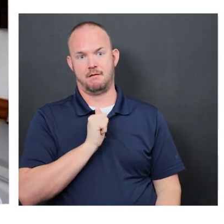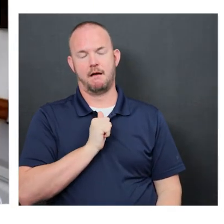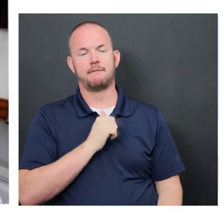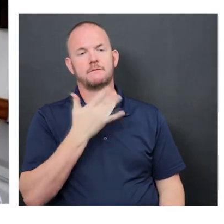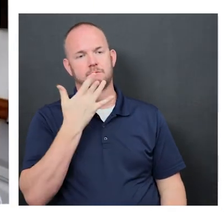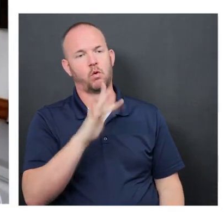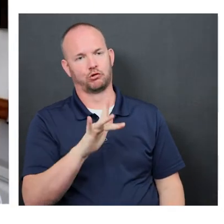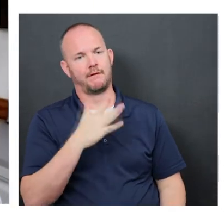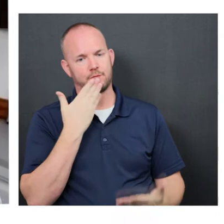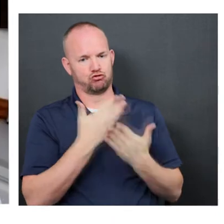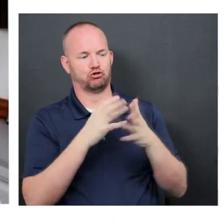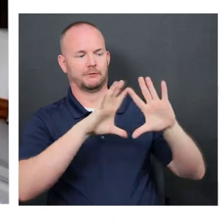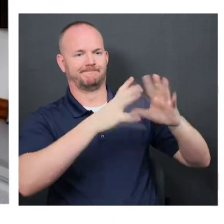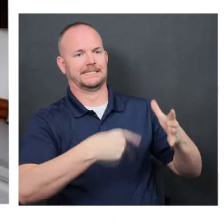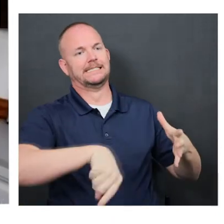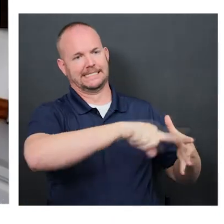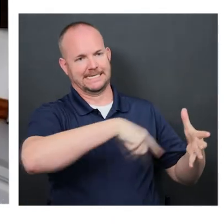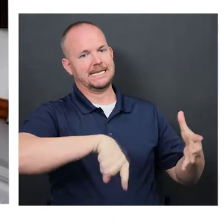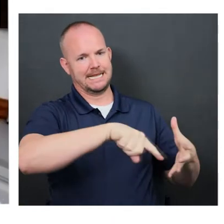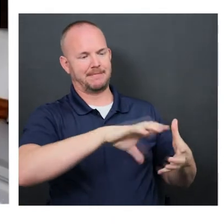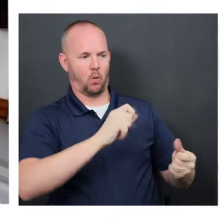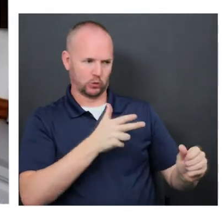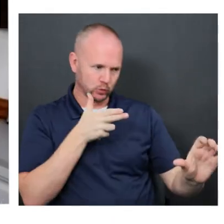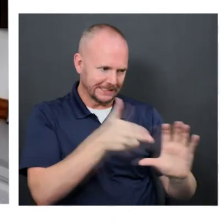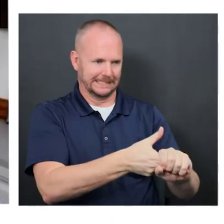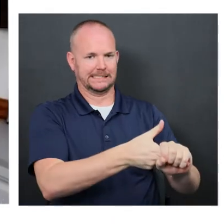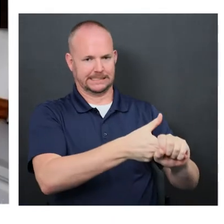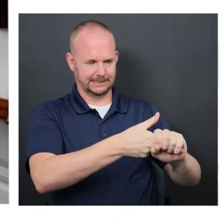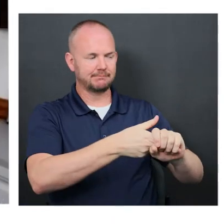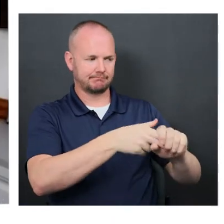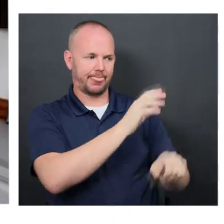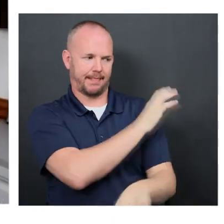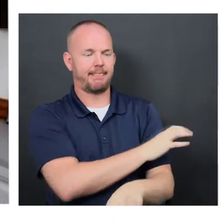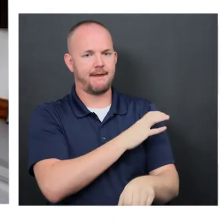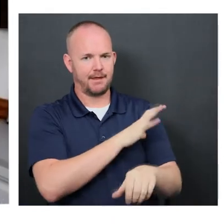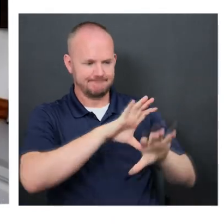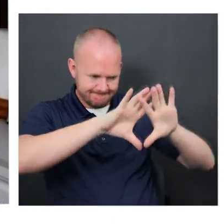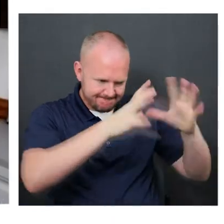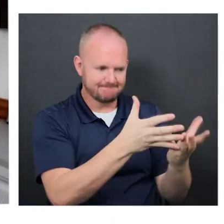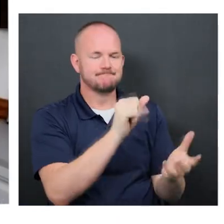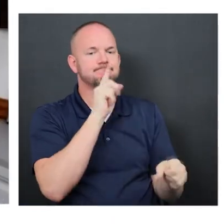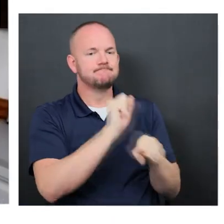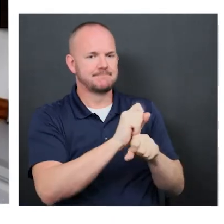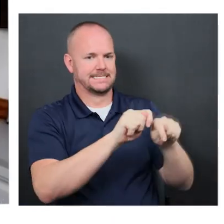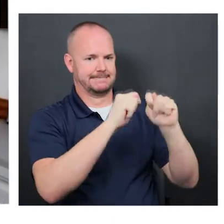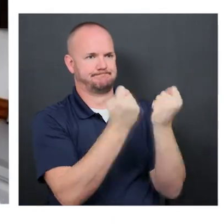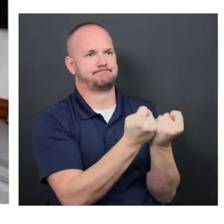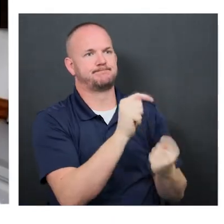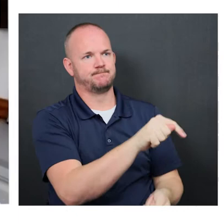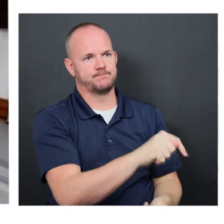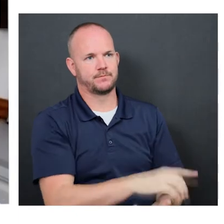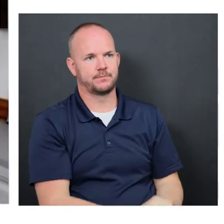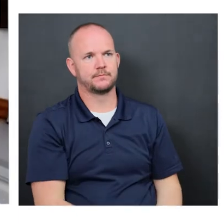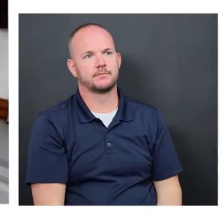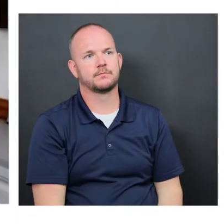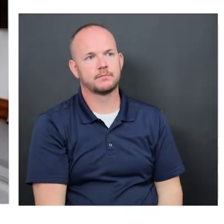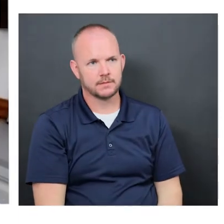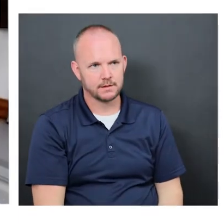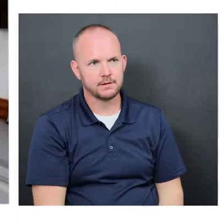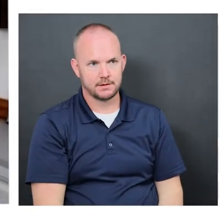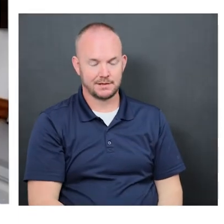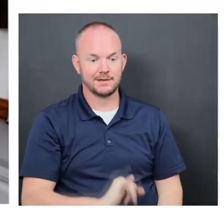my team actually feels like they're truly part of the clinical team. And in all honesty, in the intensive care units,